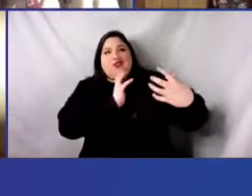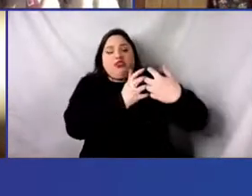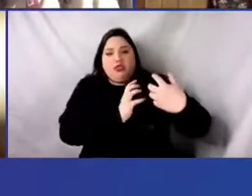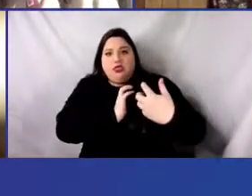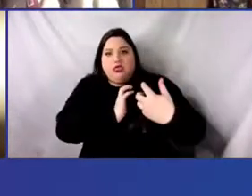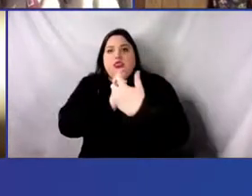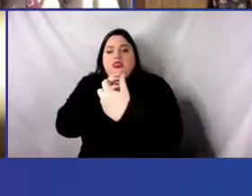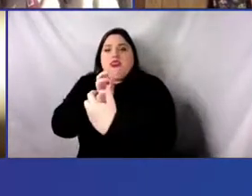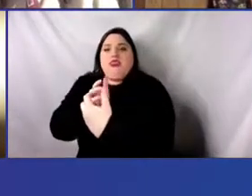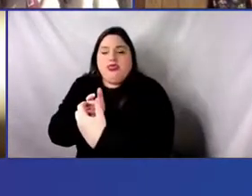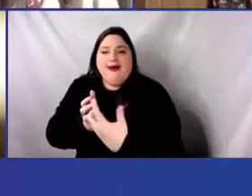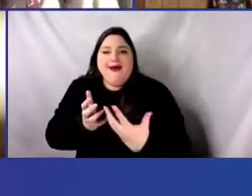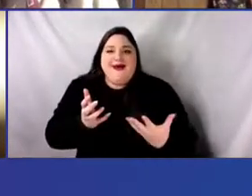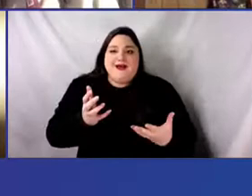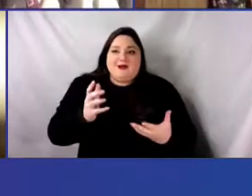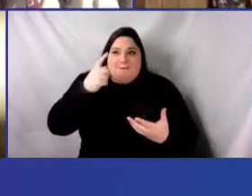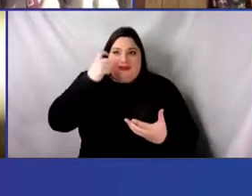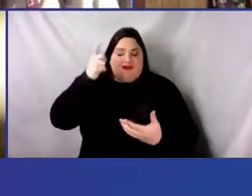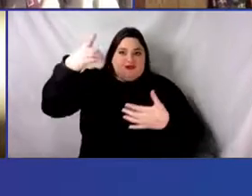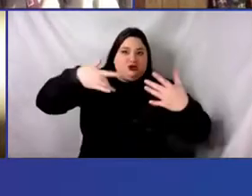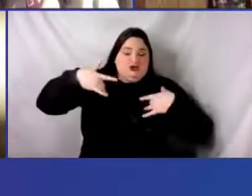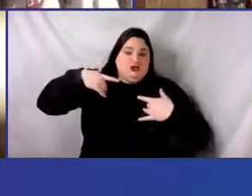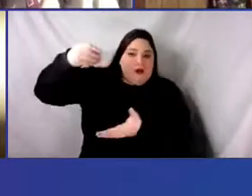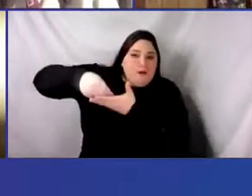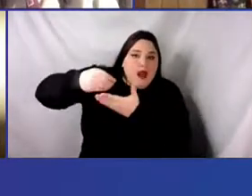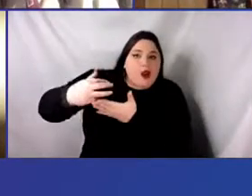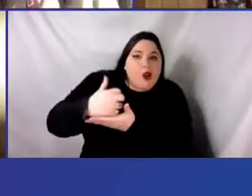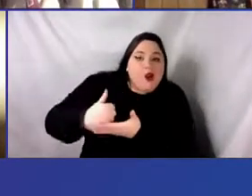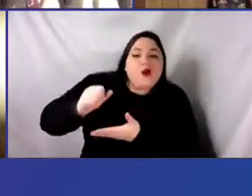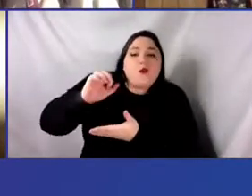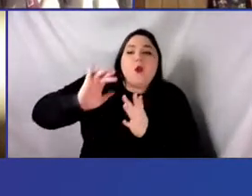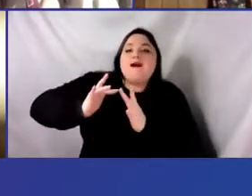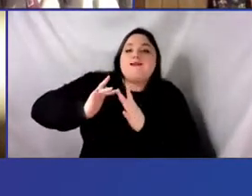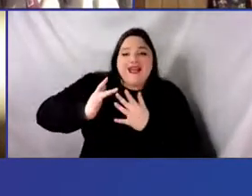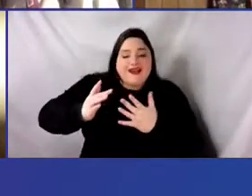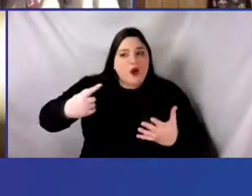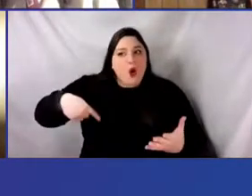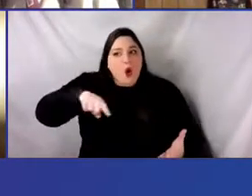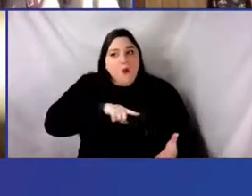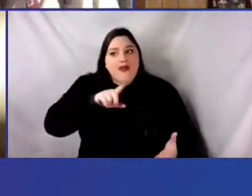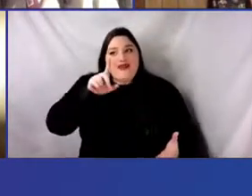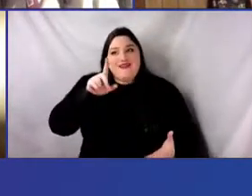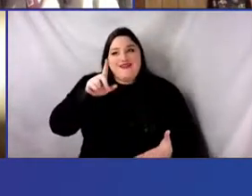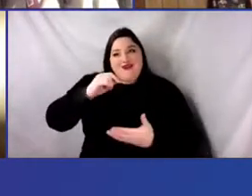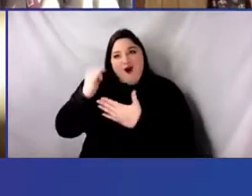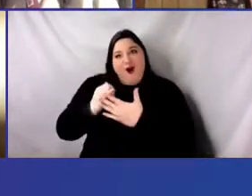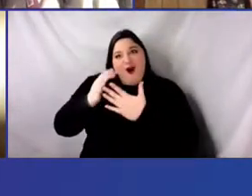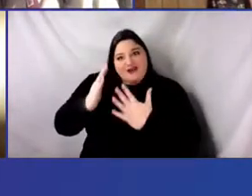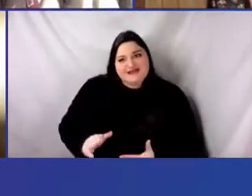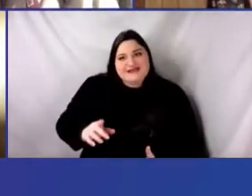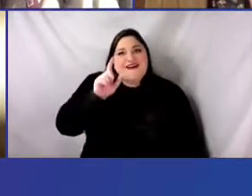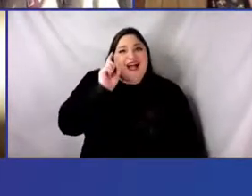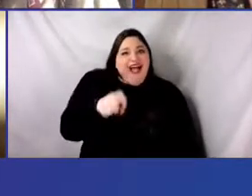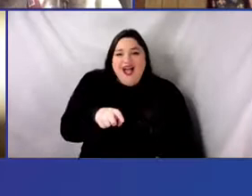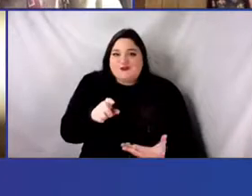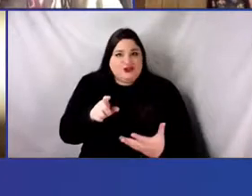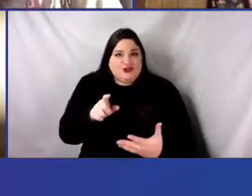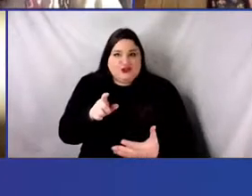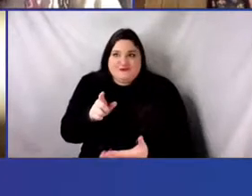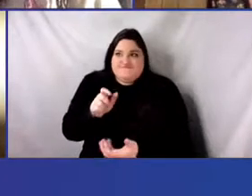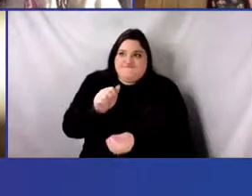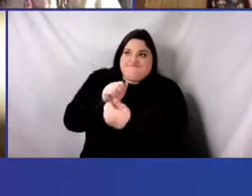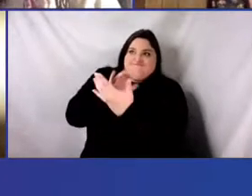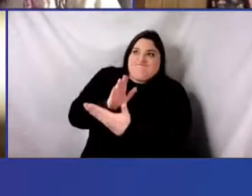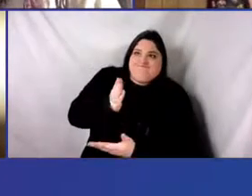monetizing an internet site. Um, there are these economic incentives that artists confront. It's kind of inescapable, right? So,